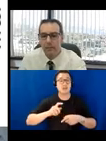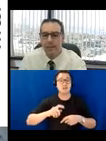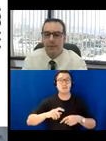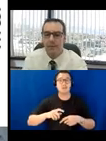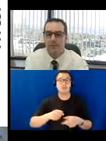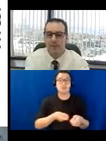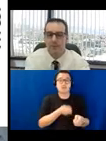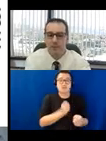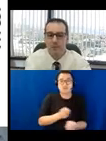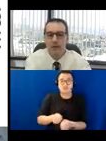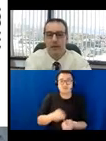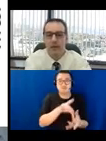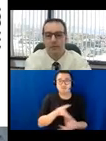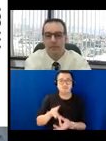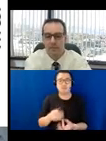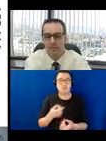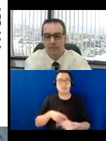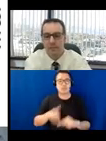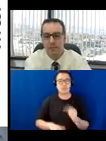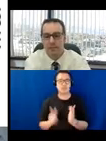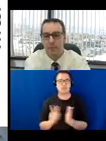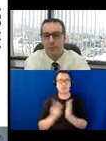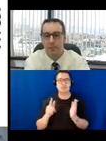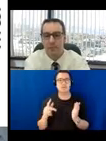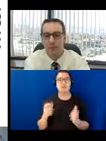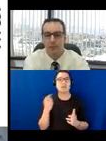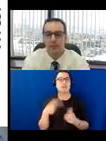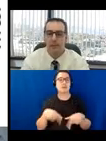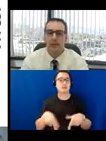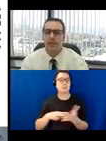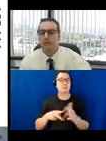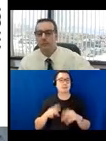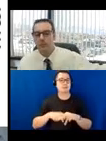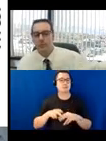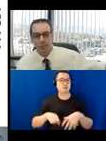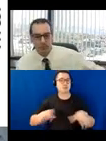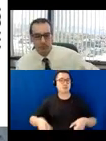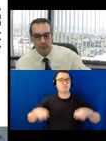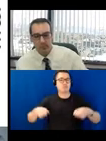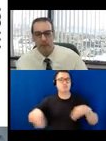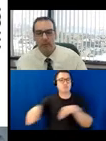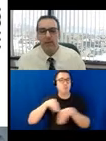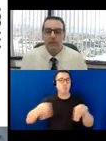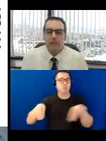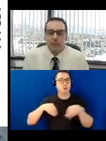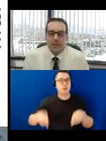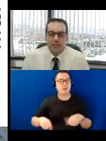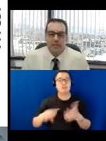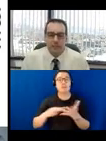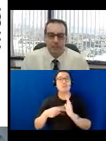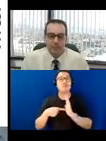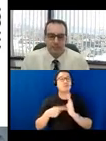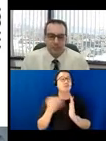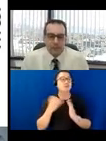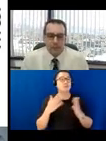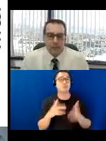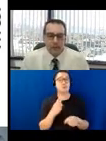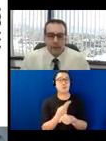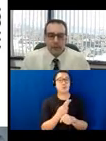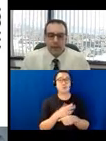but they can't be fixed seats. They must be movable so that people can move them out of the way to utilize the table.